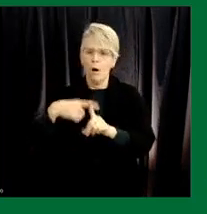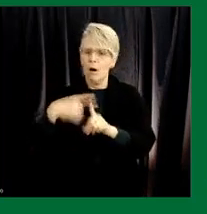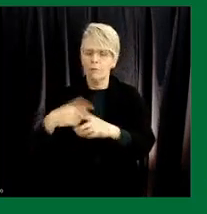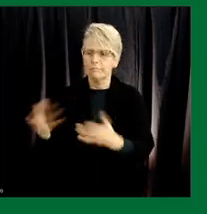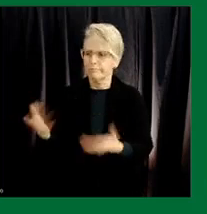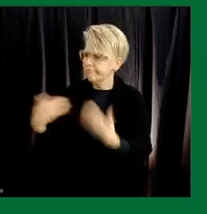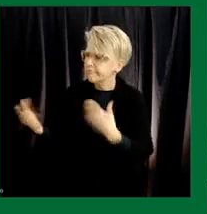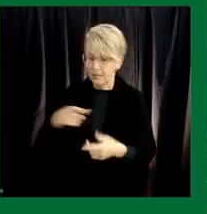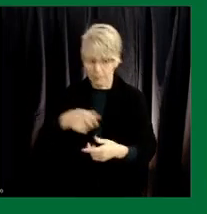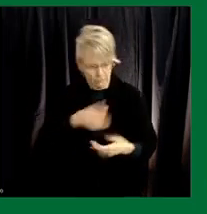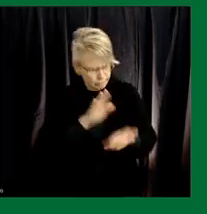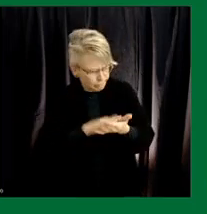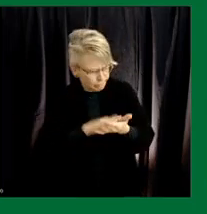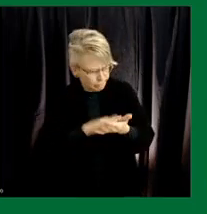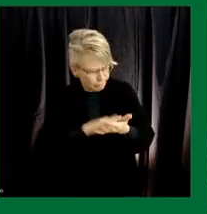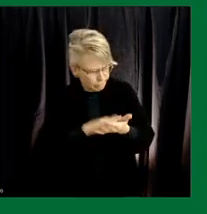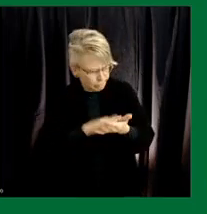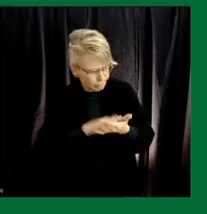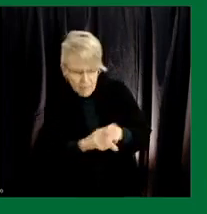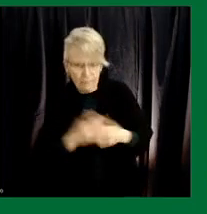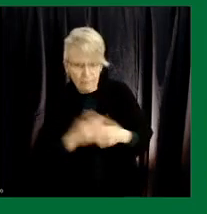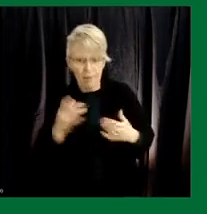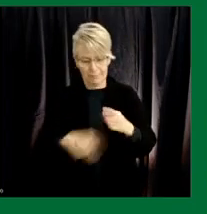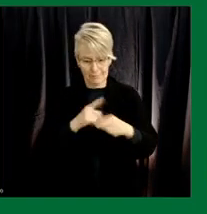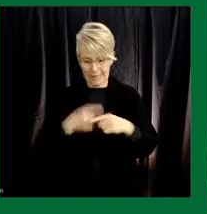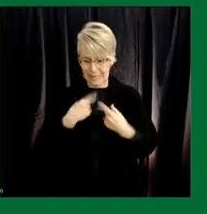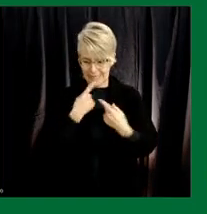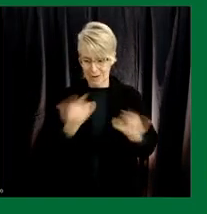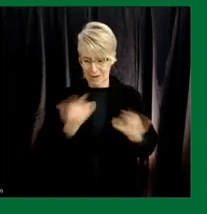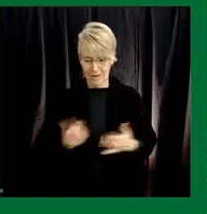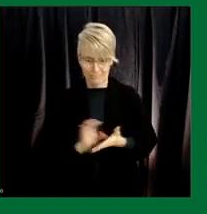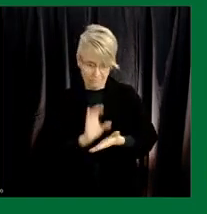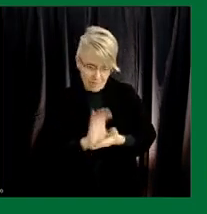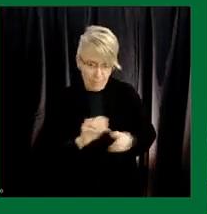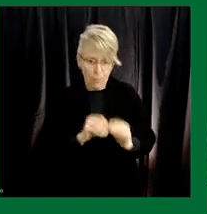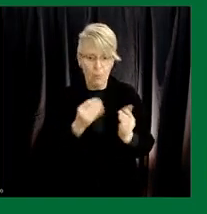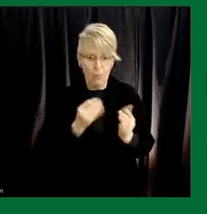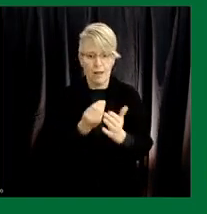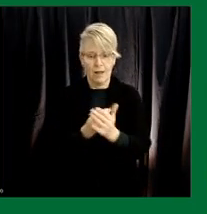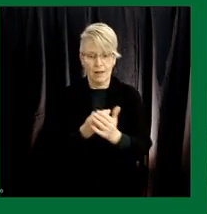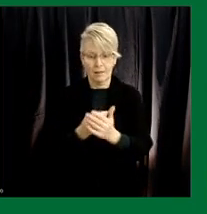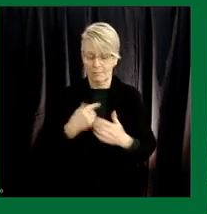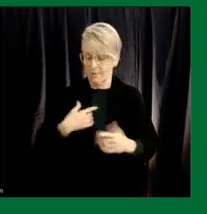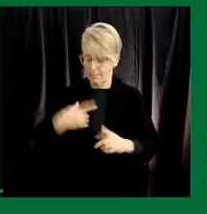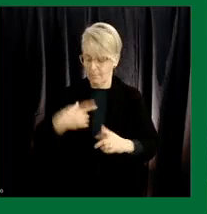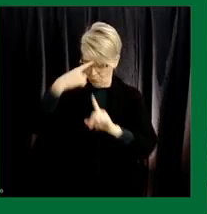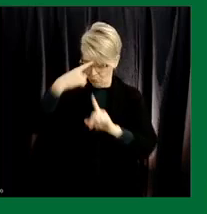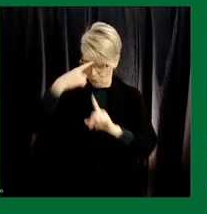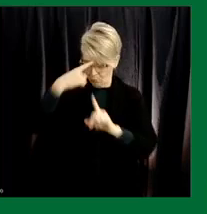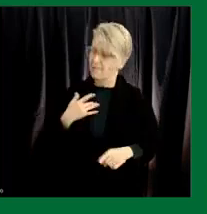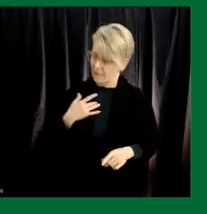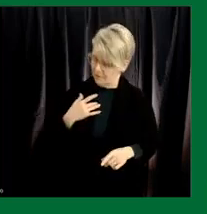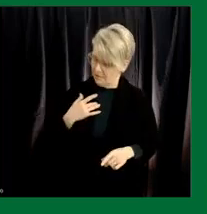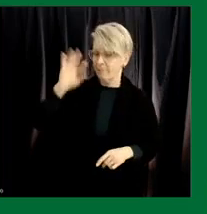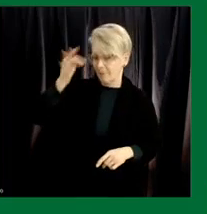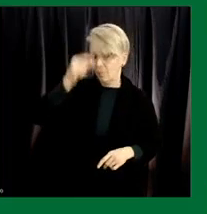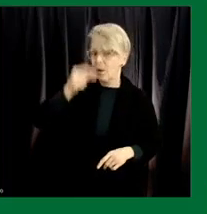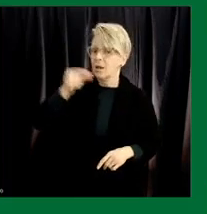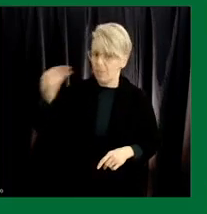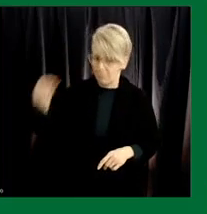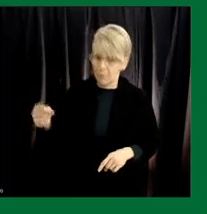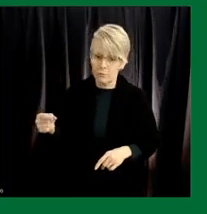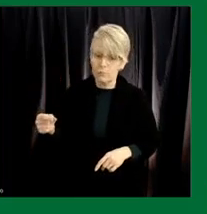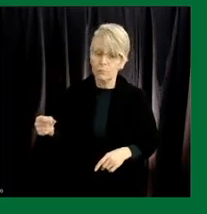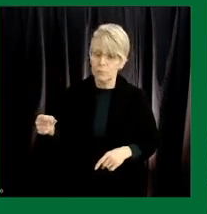um leading up to and including uh the announcement today and so i'm you know i'm very optimistic that the federal government will be having you know very